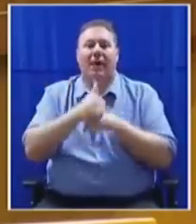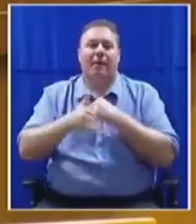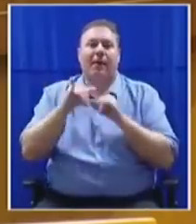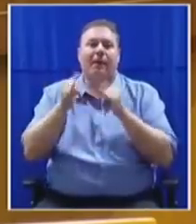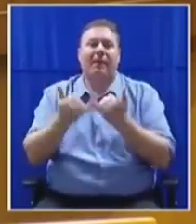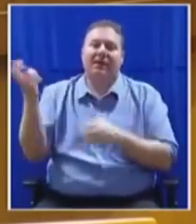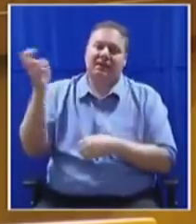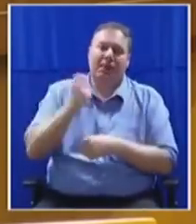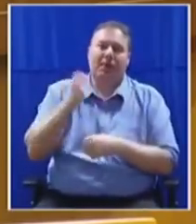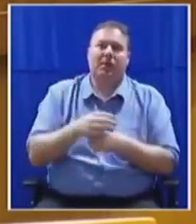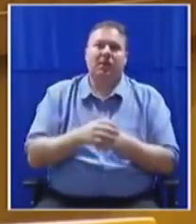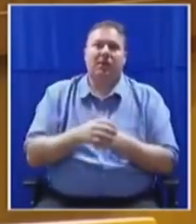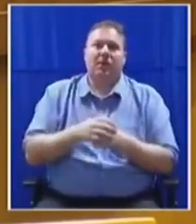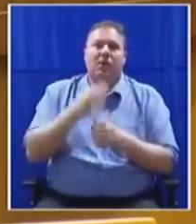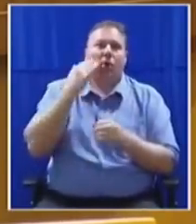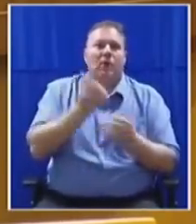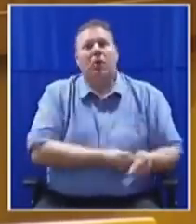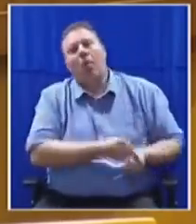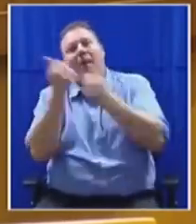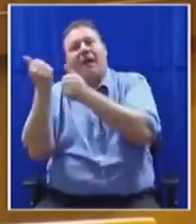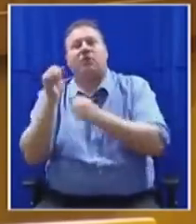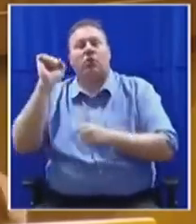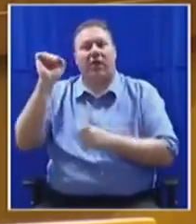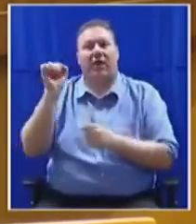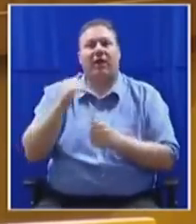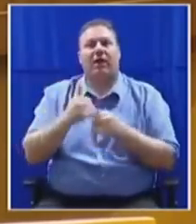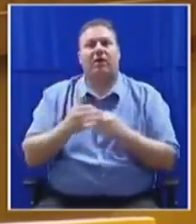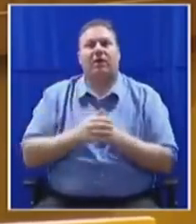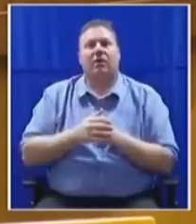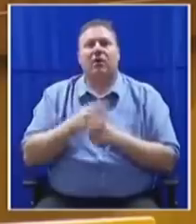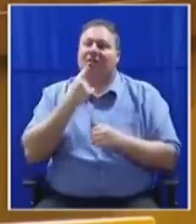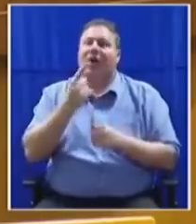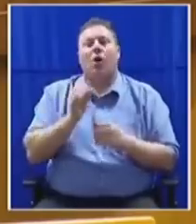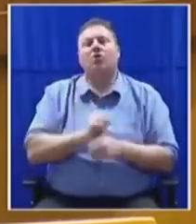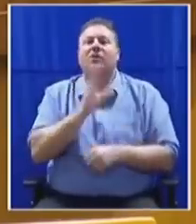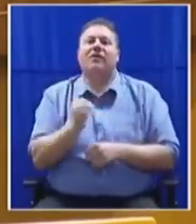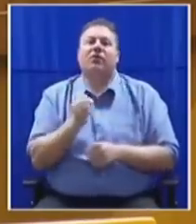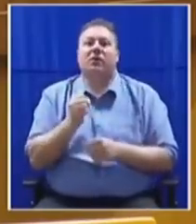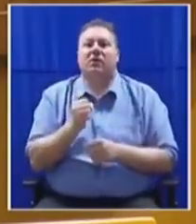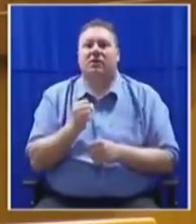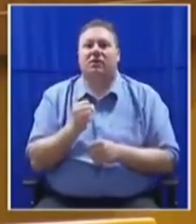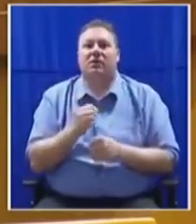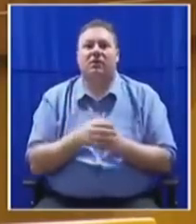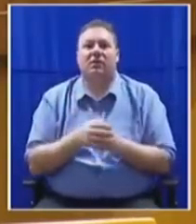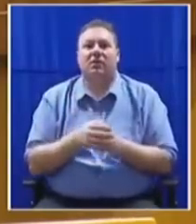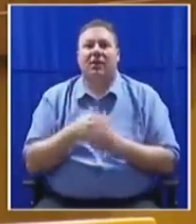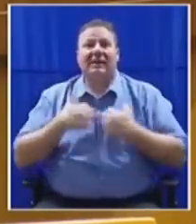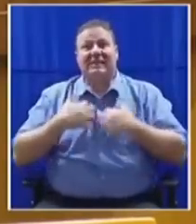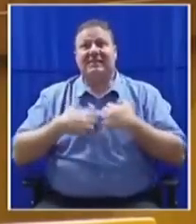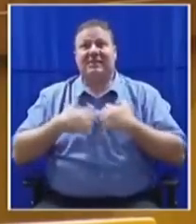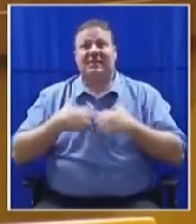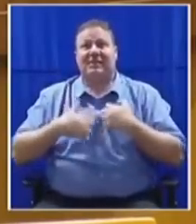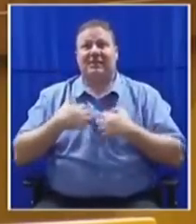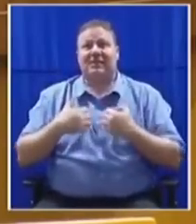And then when they export back to their home countries, we claim that these are South African exports. So this excitement, the neo